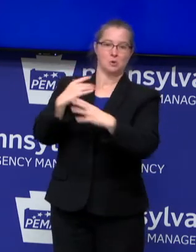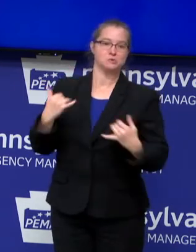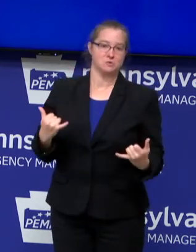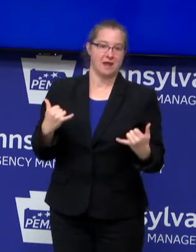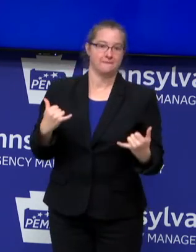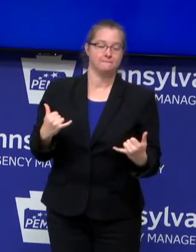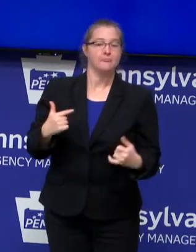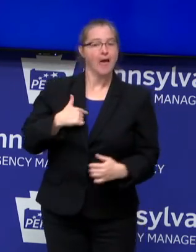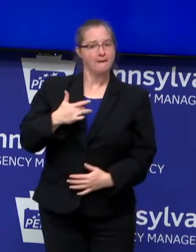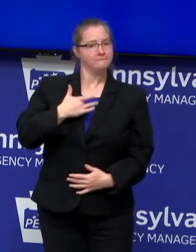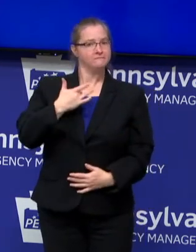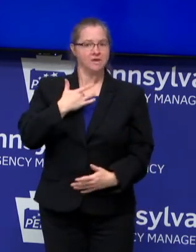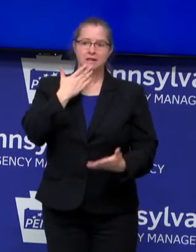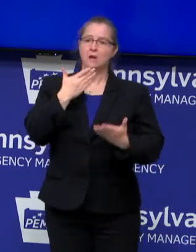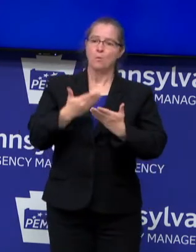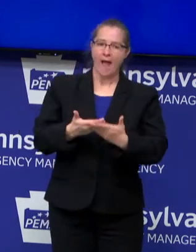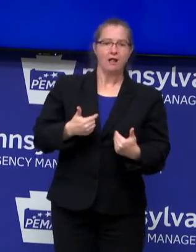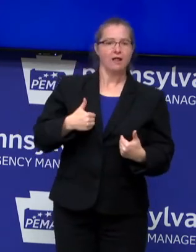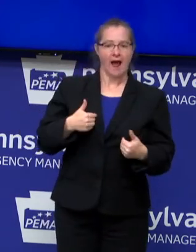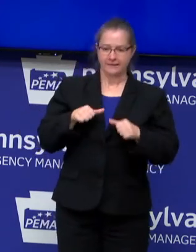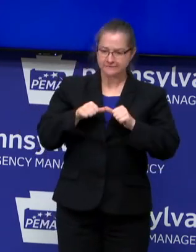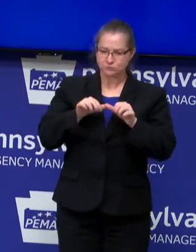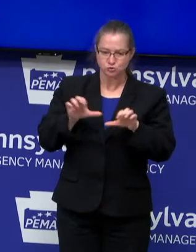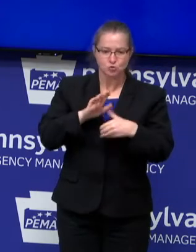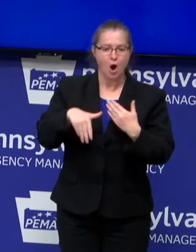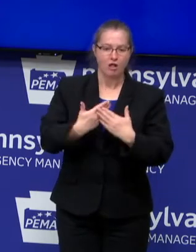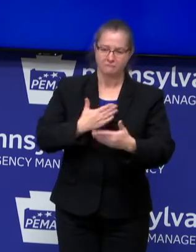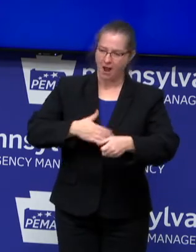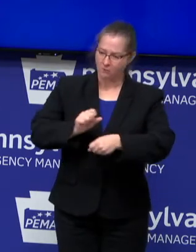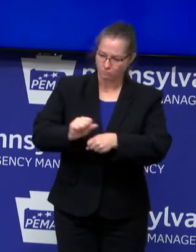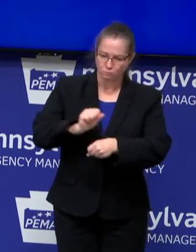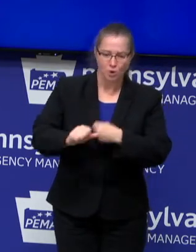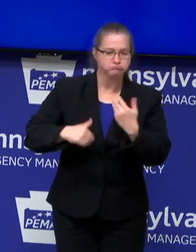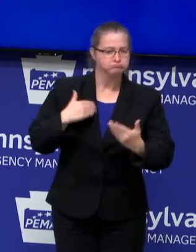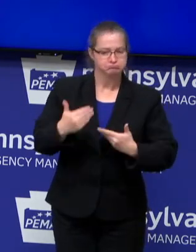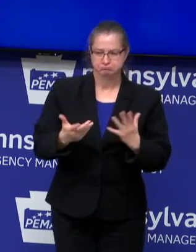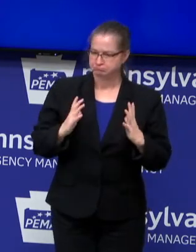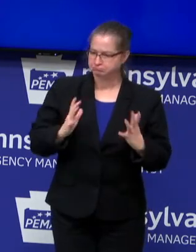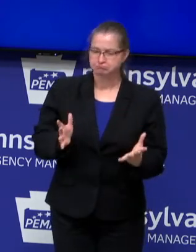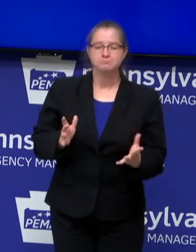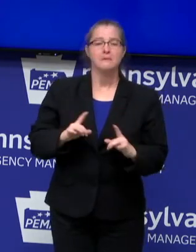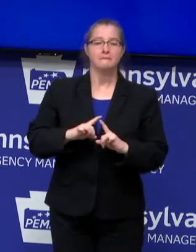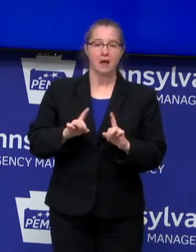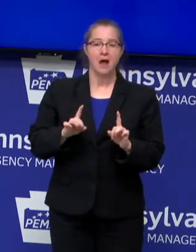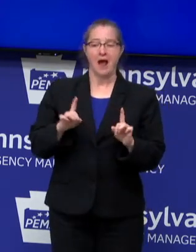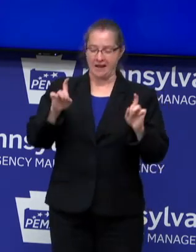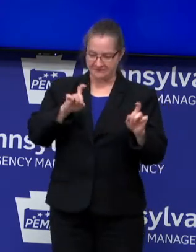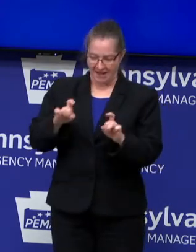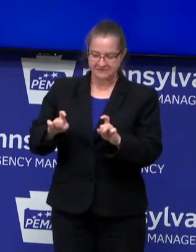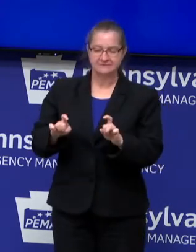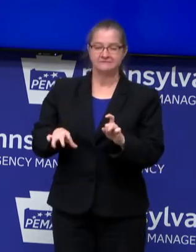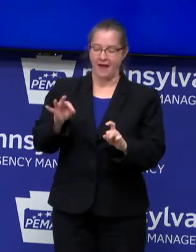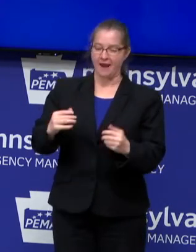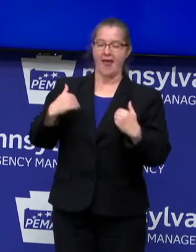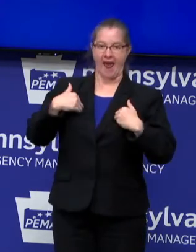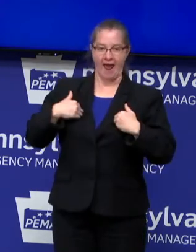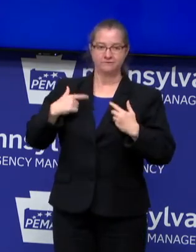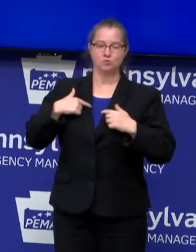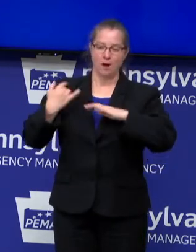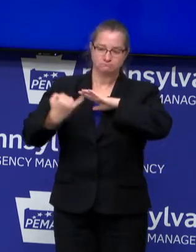I'm feeling well. I'm continuing to perform all my duties. But I was tested positive on quarantine.